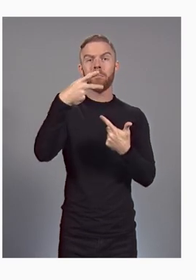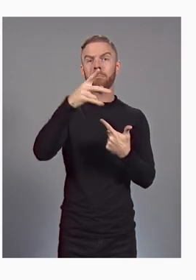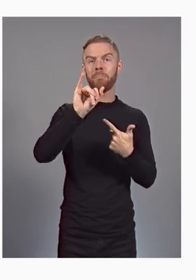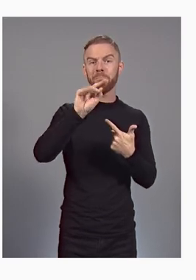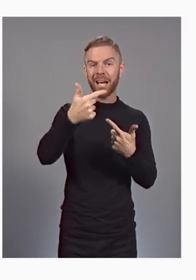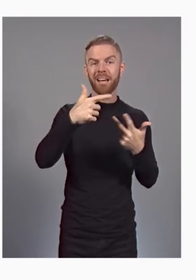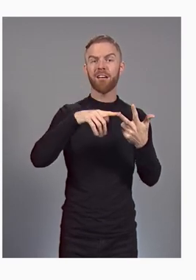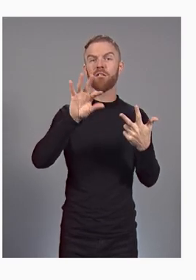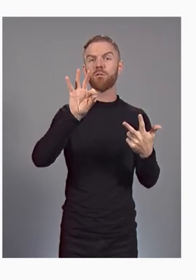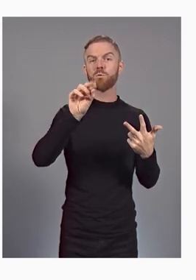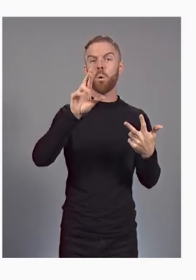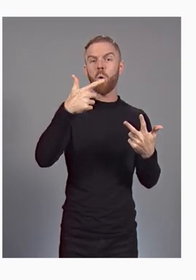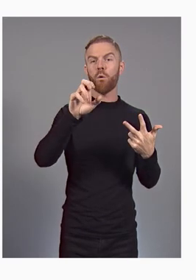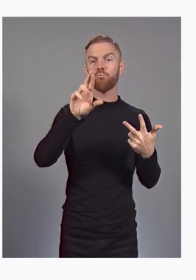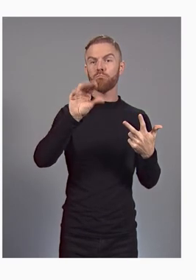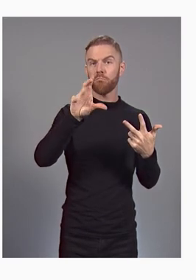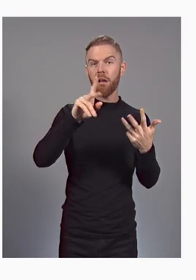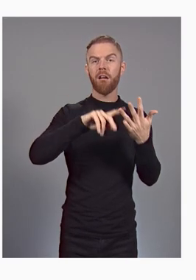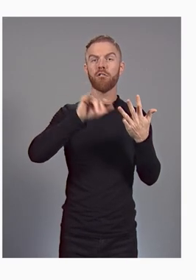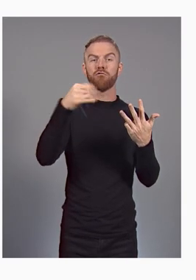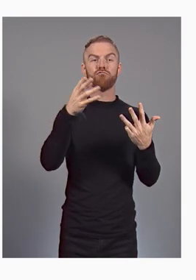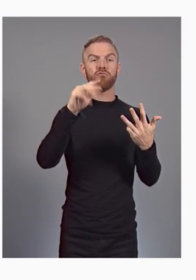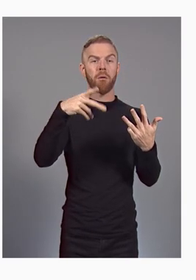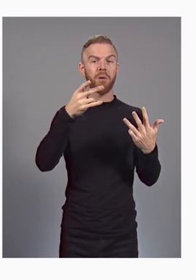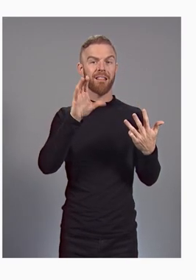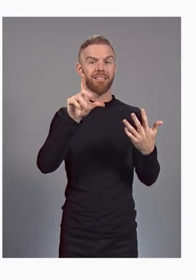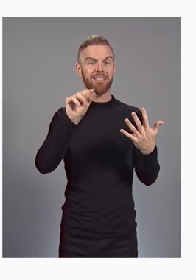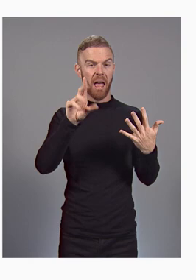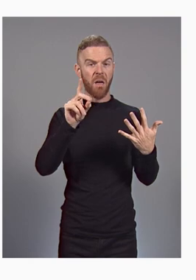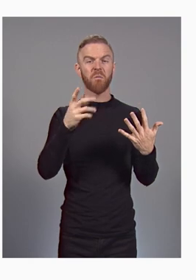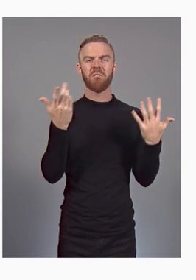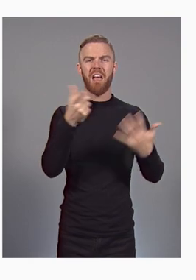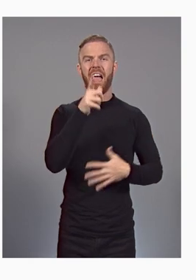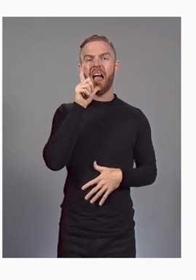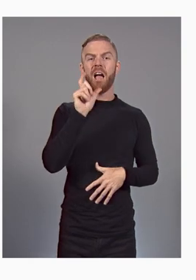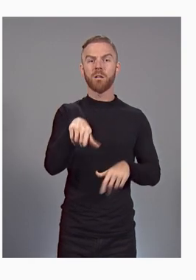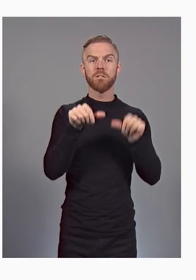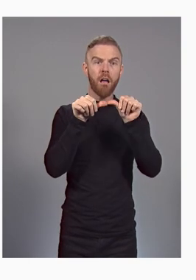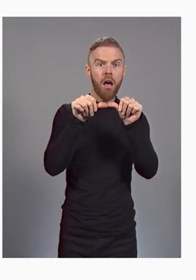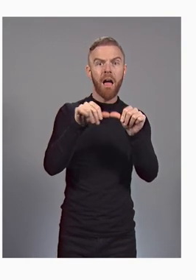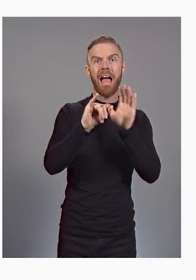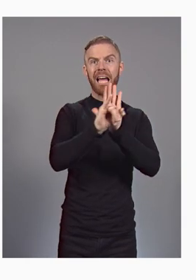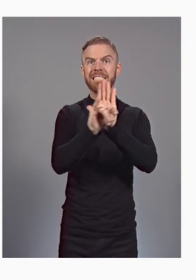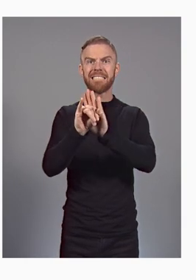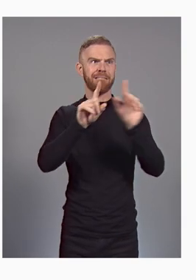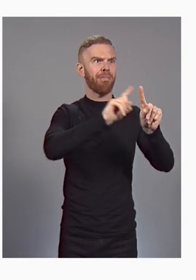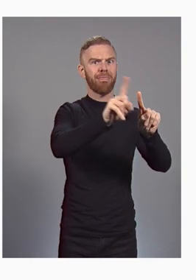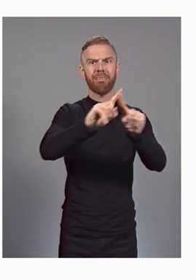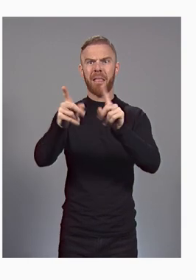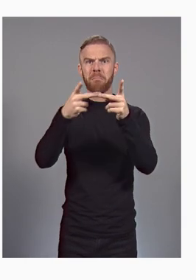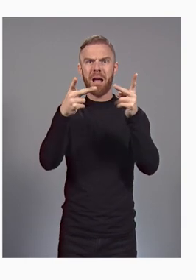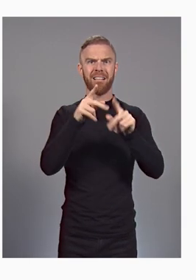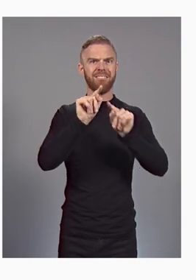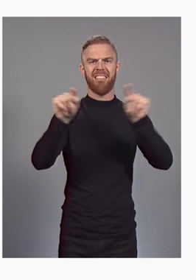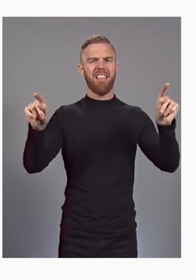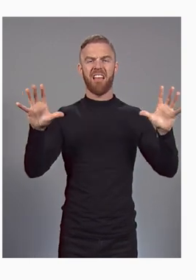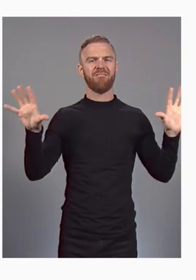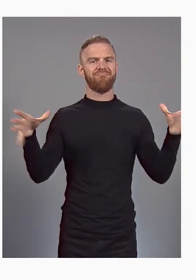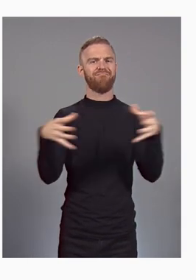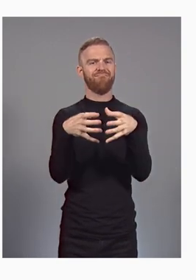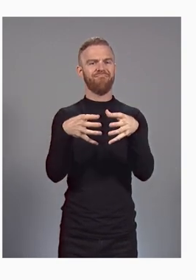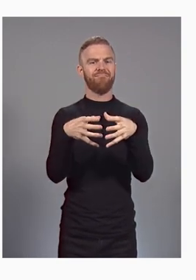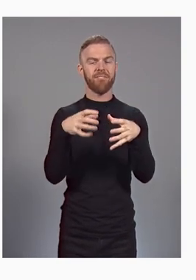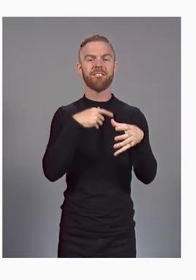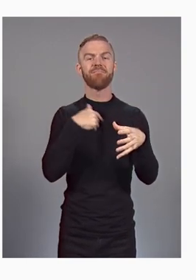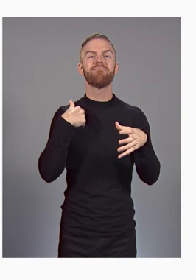JumpCloud, so there's no need to maintain identities in multiple places. We've launched a new Google